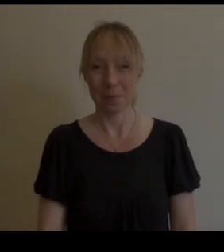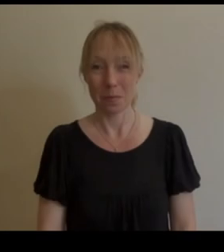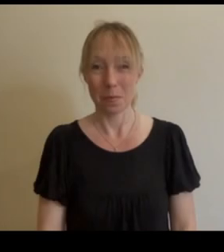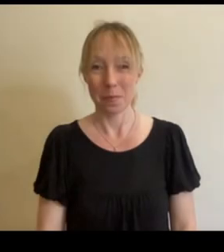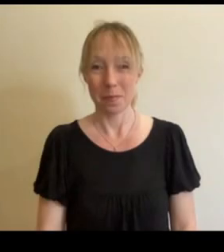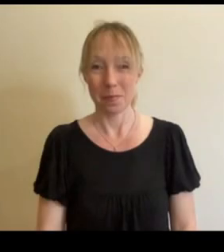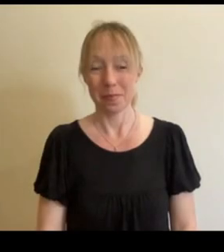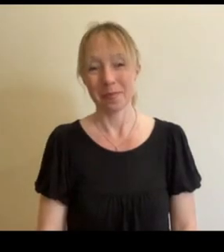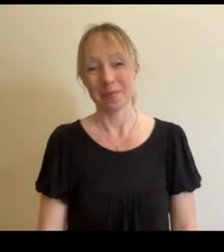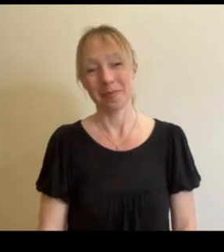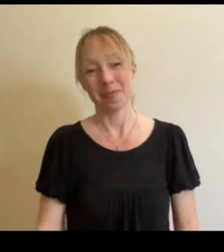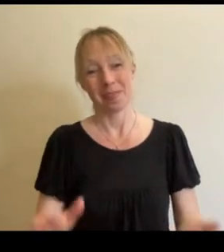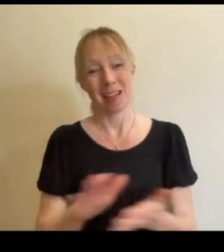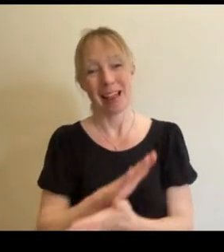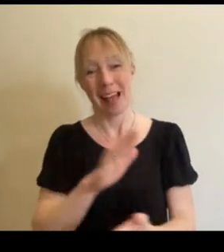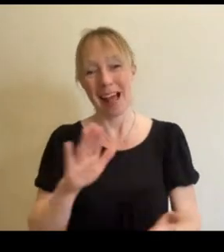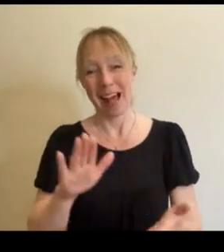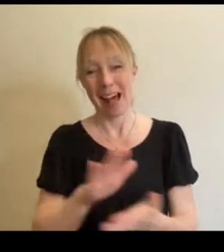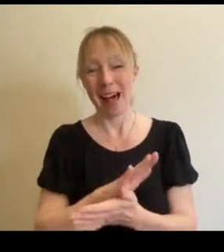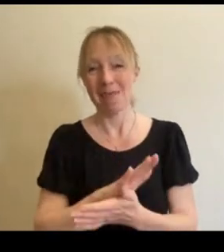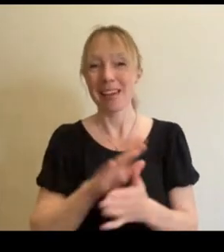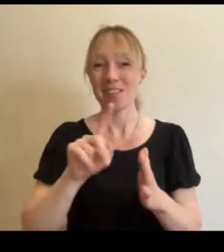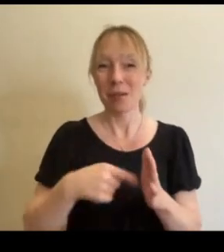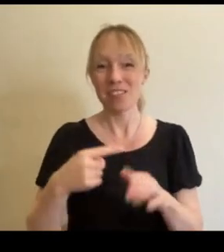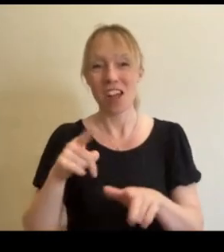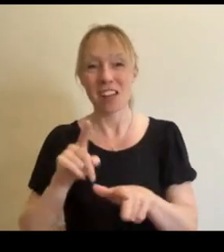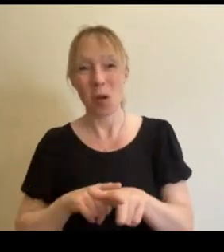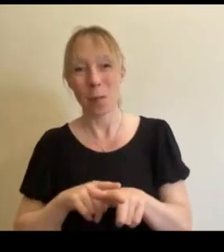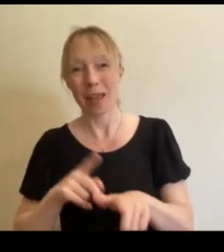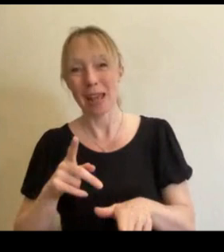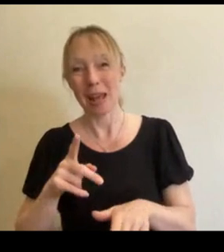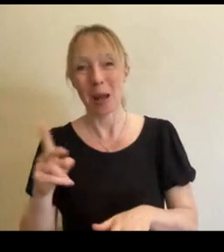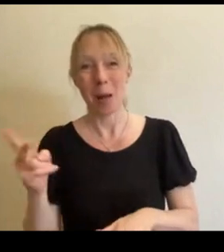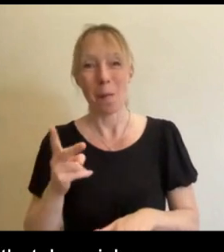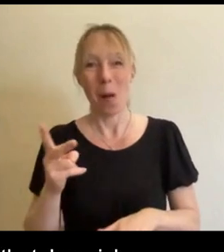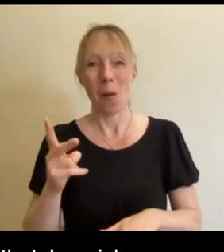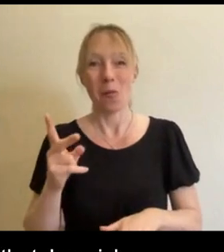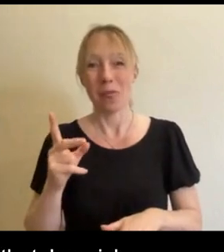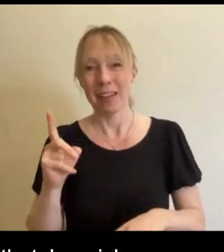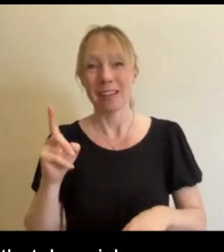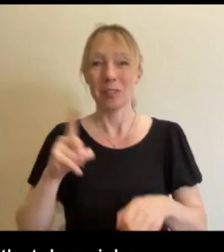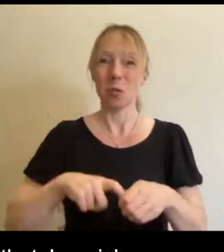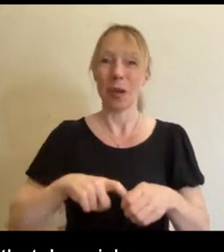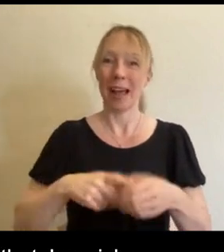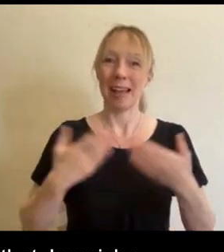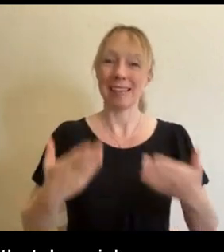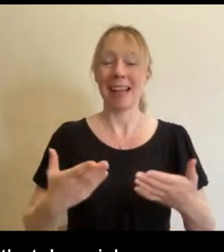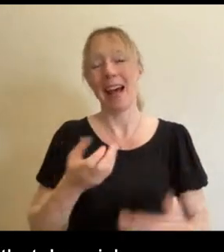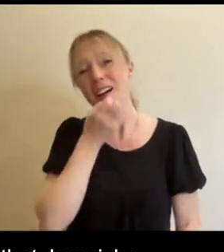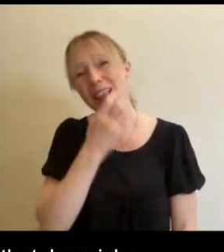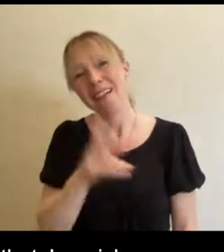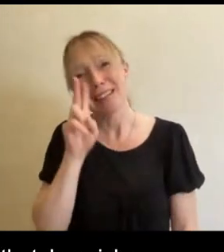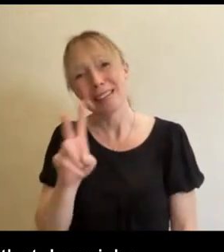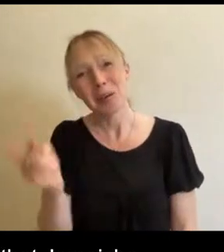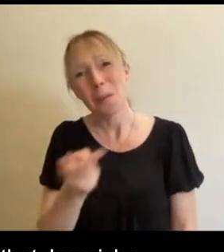And I'm delighted to say that Jamisha and Yopi both join us now. It's lovely to see you both and a massive